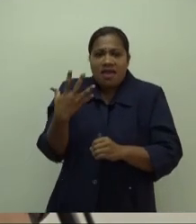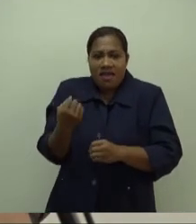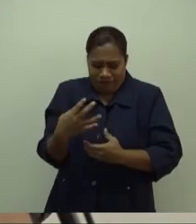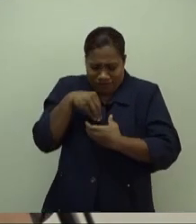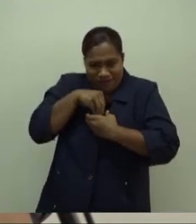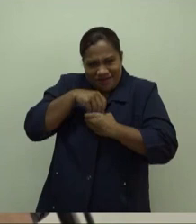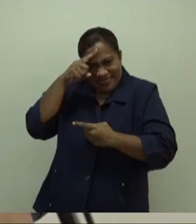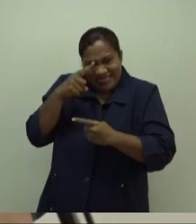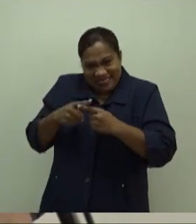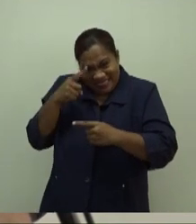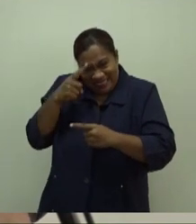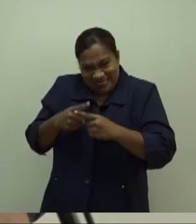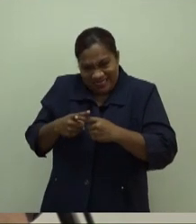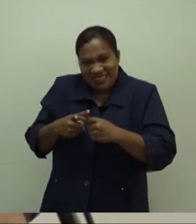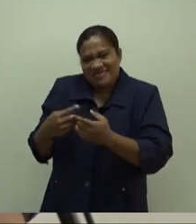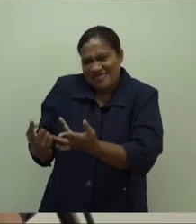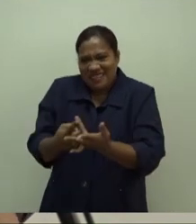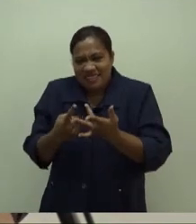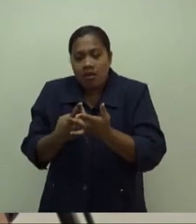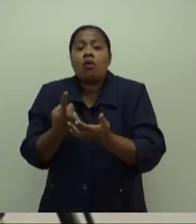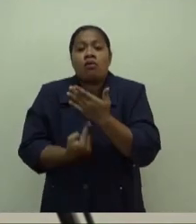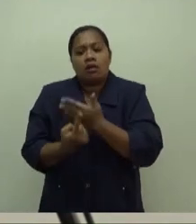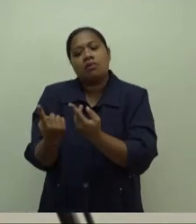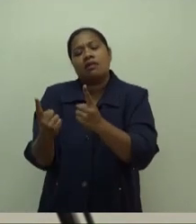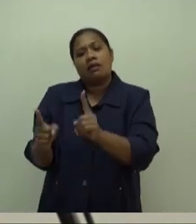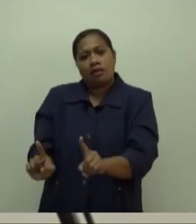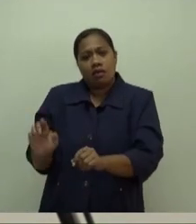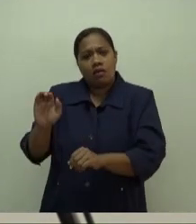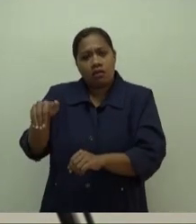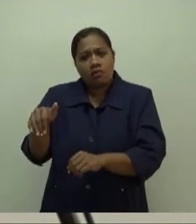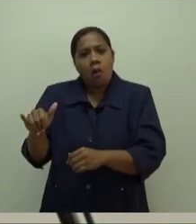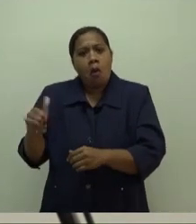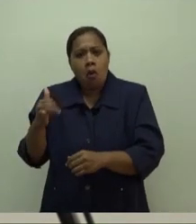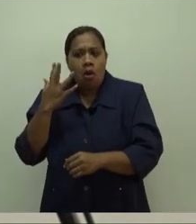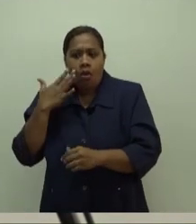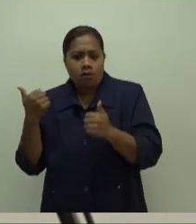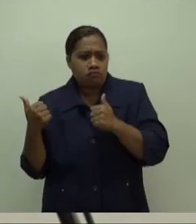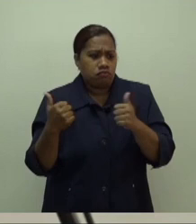while at home or in transit to the hospital.